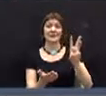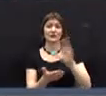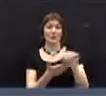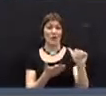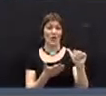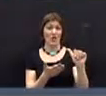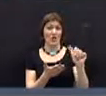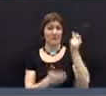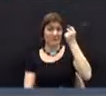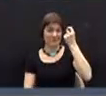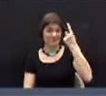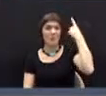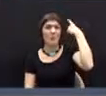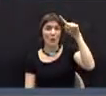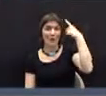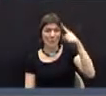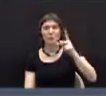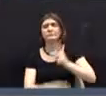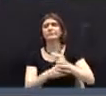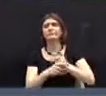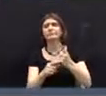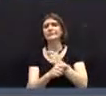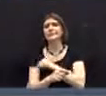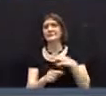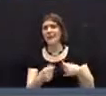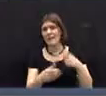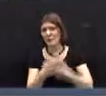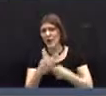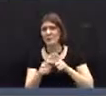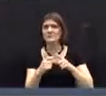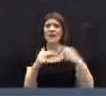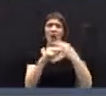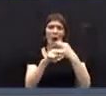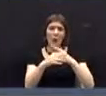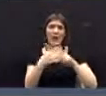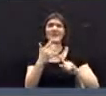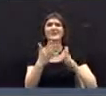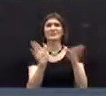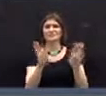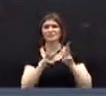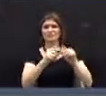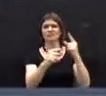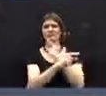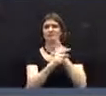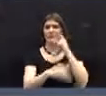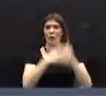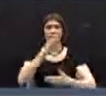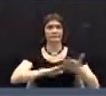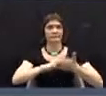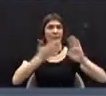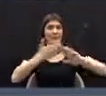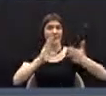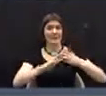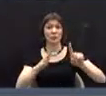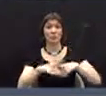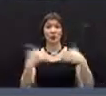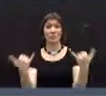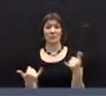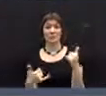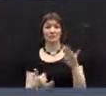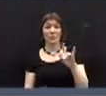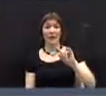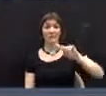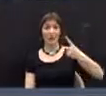in order to defray to that extent all general fund expenses for the period of July